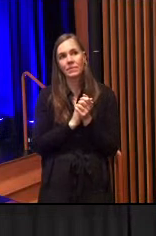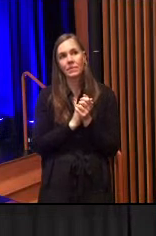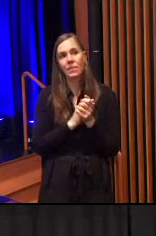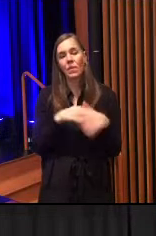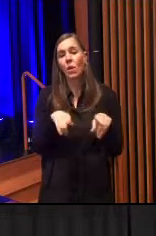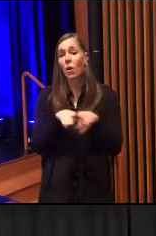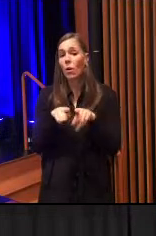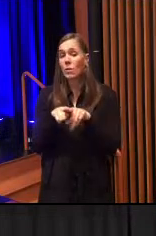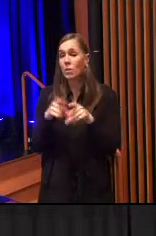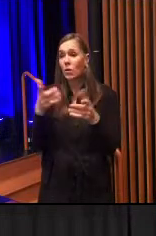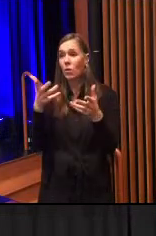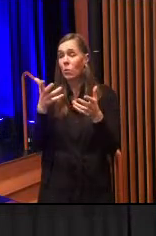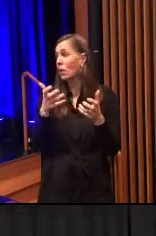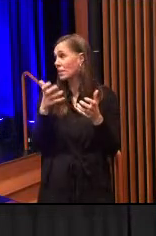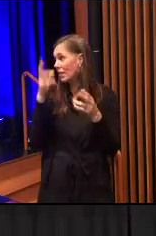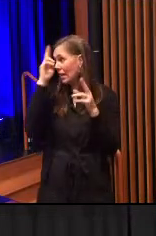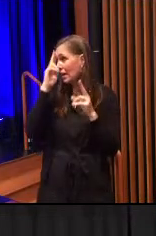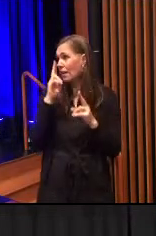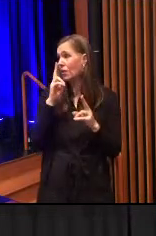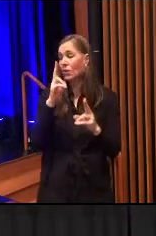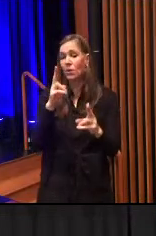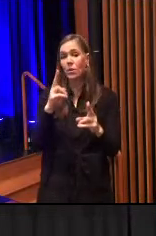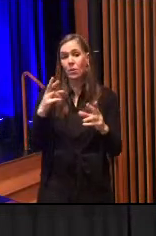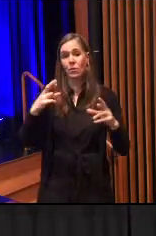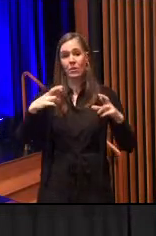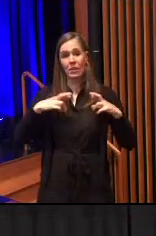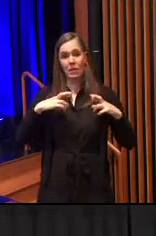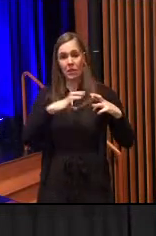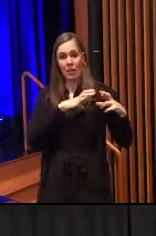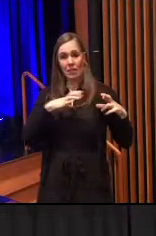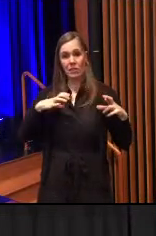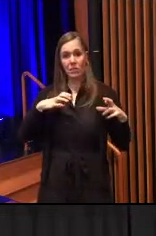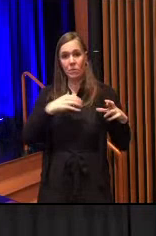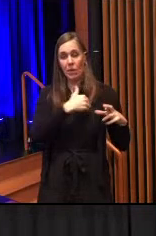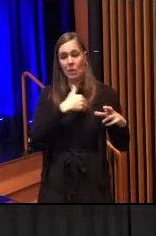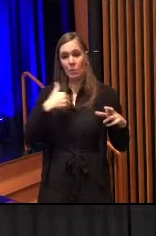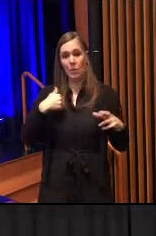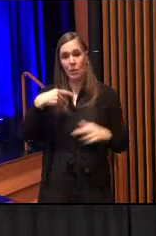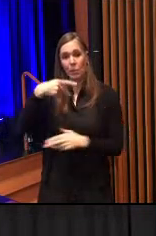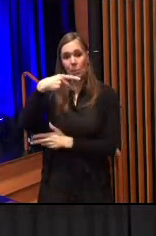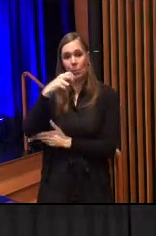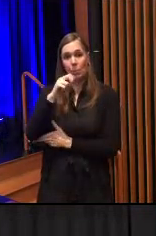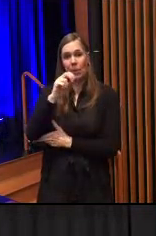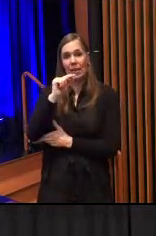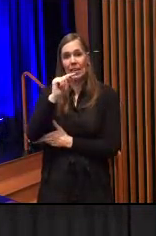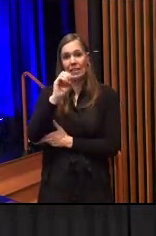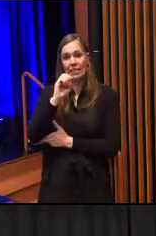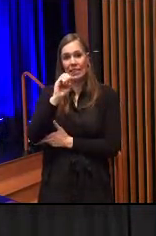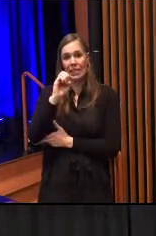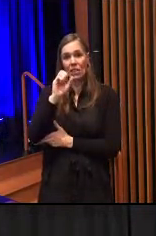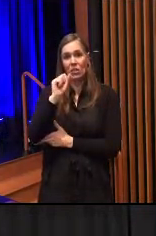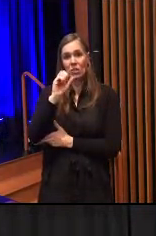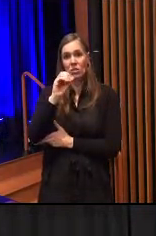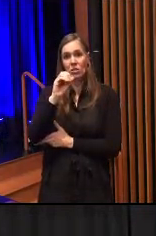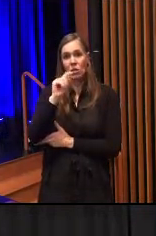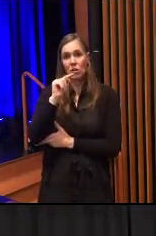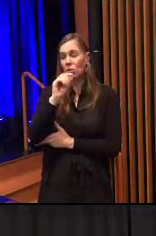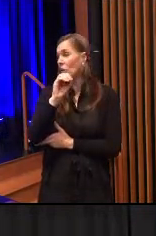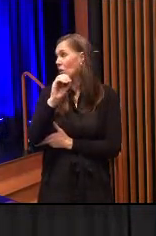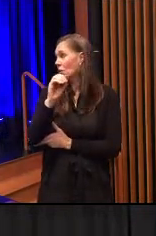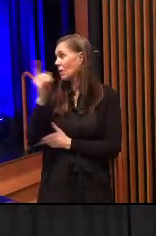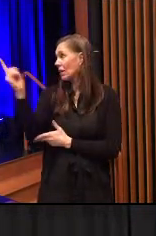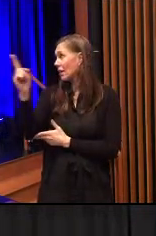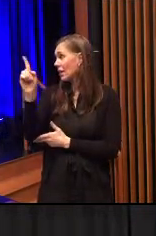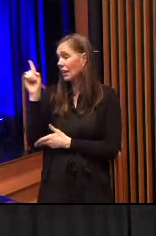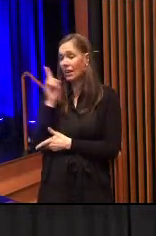And now I'd like to honor a retiring council member, Pete Soto. Pete, would you come join me